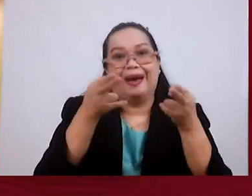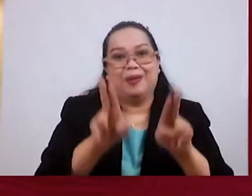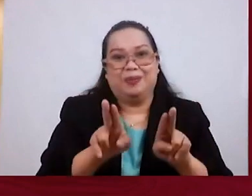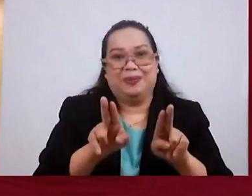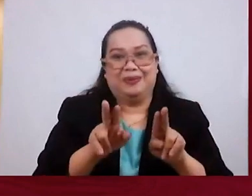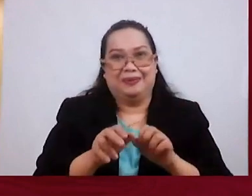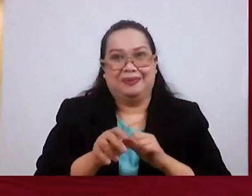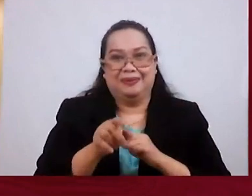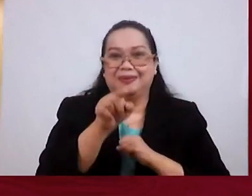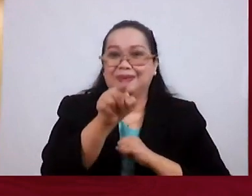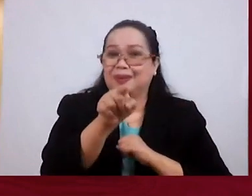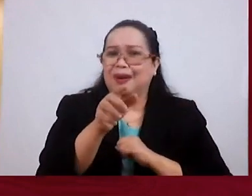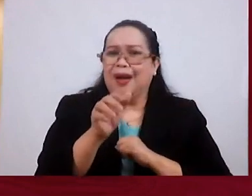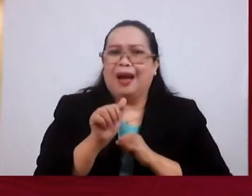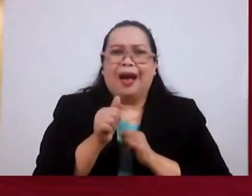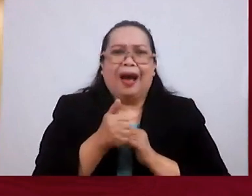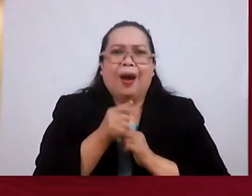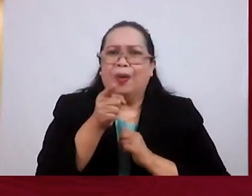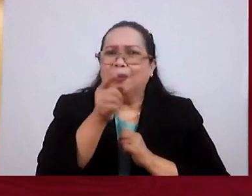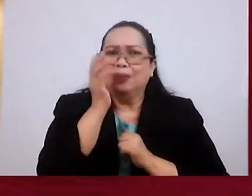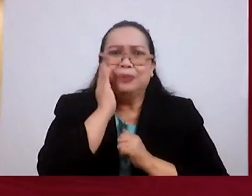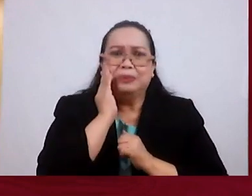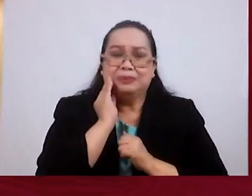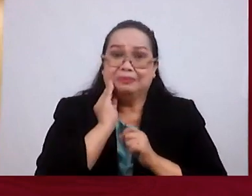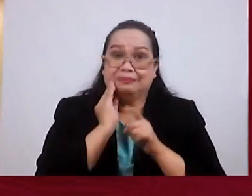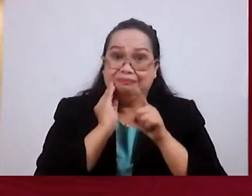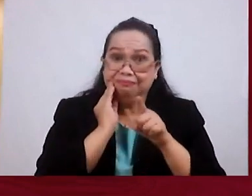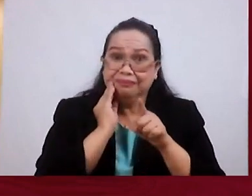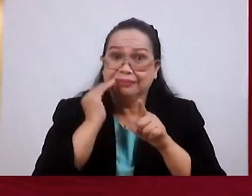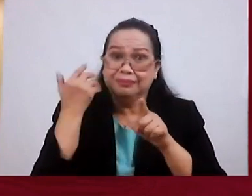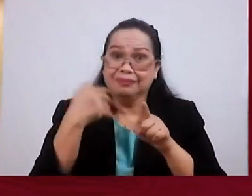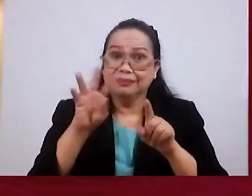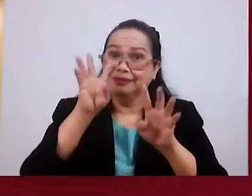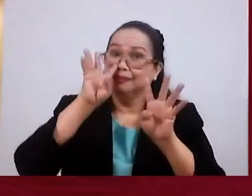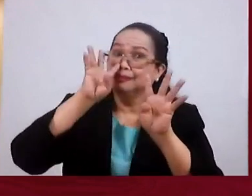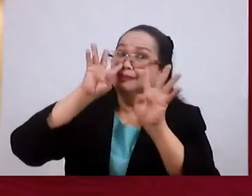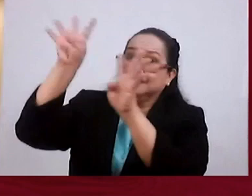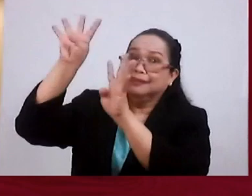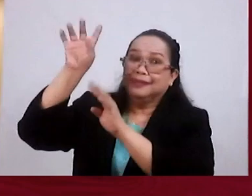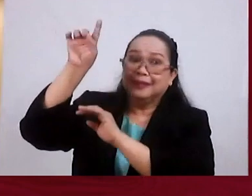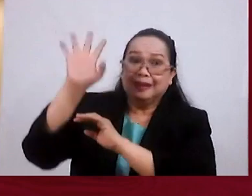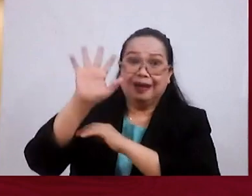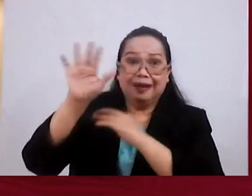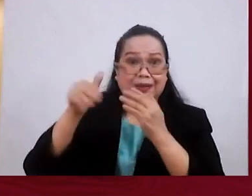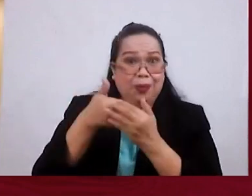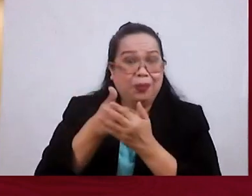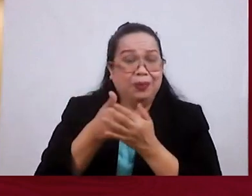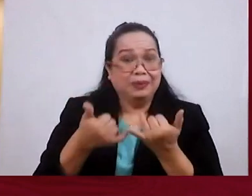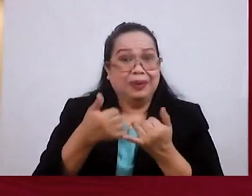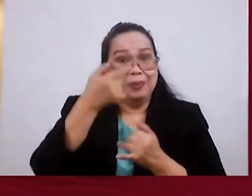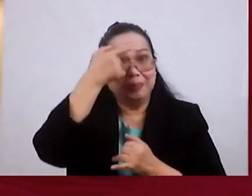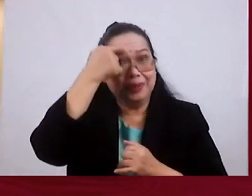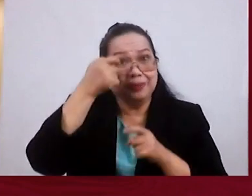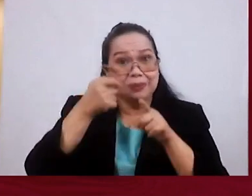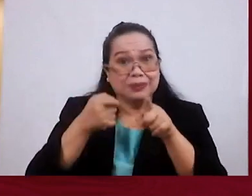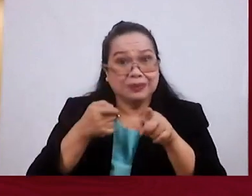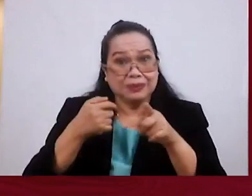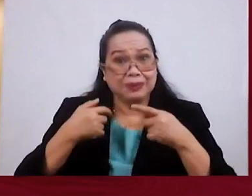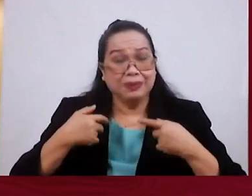Look At How Far You've Gone Are You Going To Abandon This All Now Simply Because You're